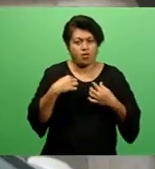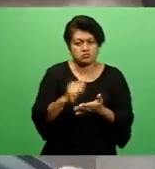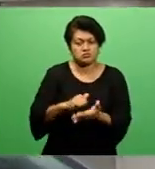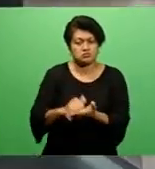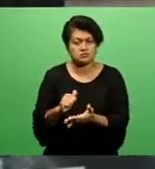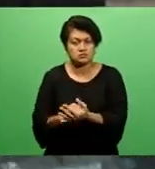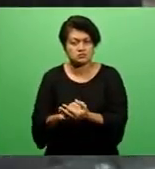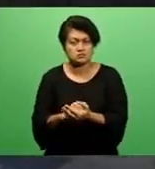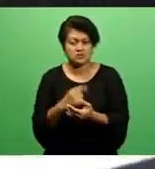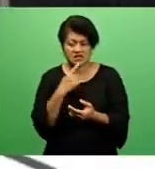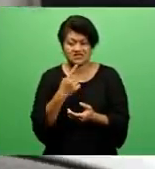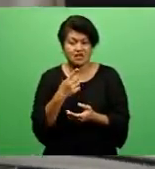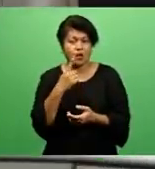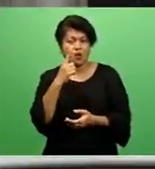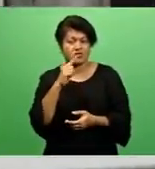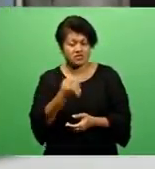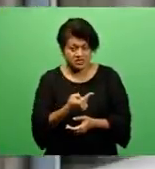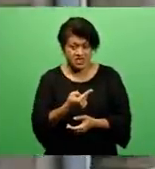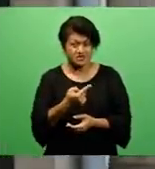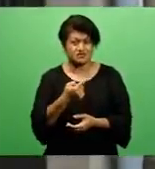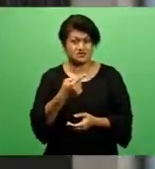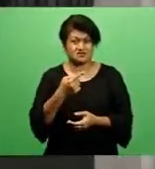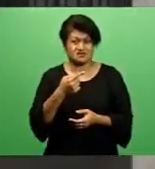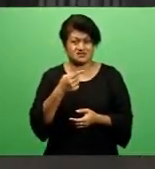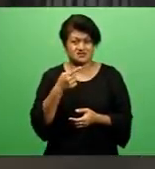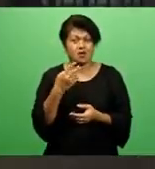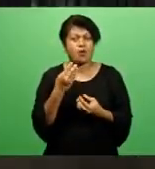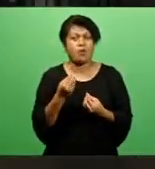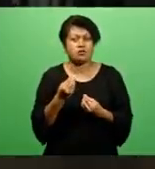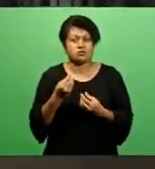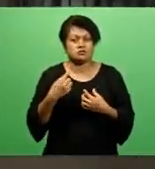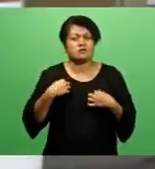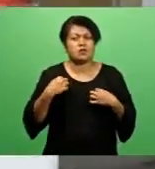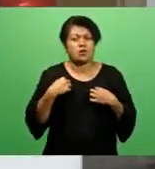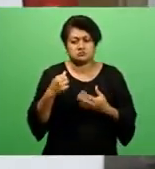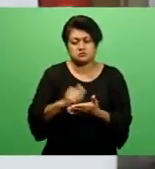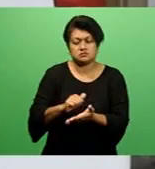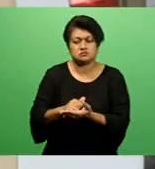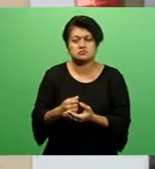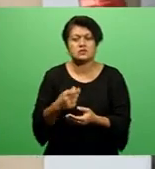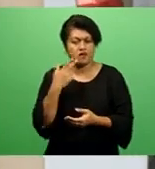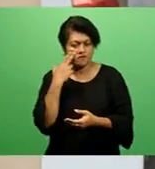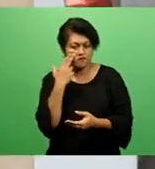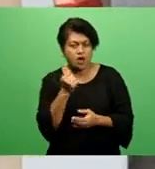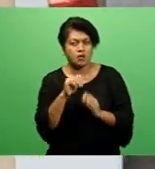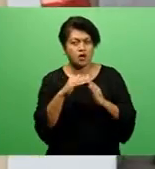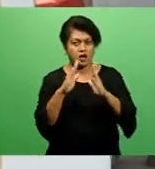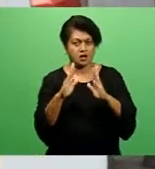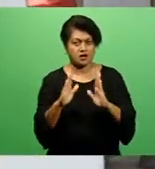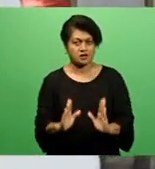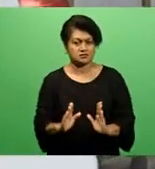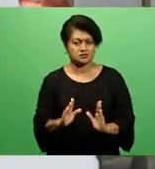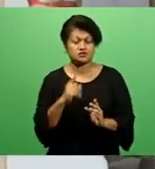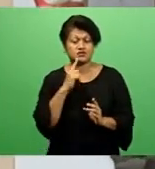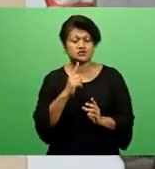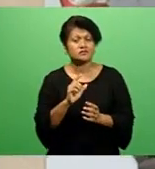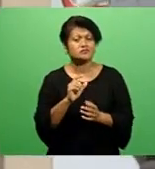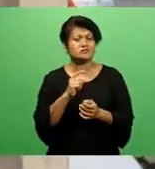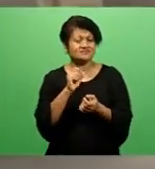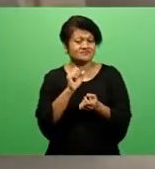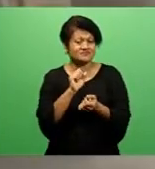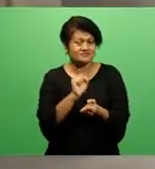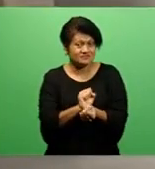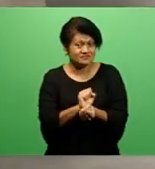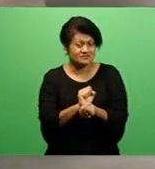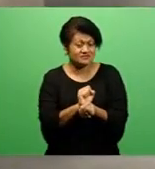,500 worth of clothes from Silaira's house. The Sufa Magistrate highlighted that the maximum sentence for obtaining financial